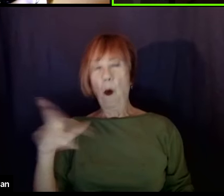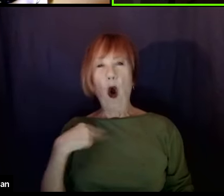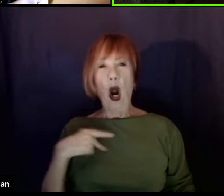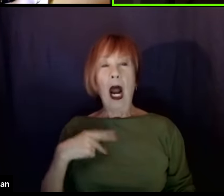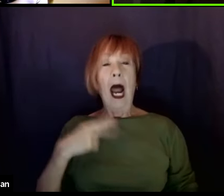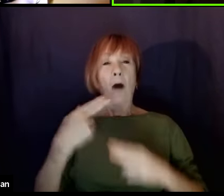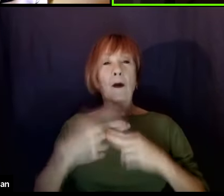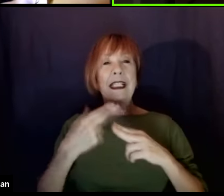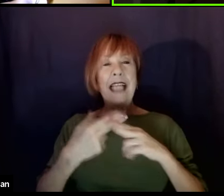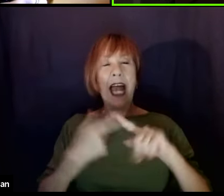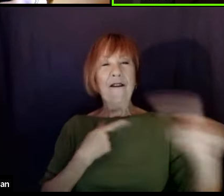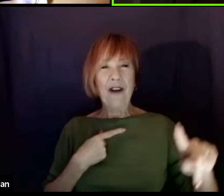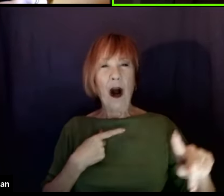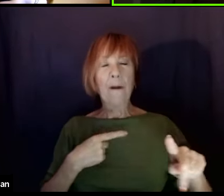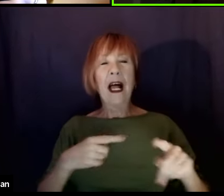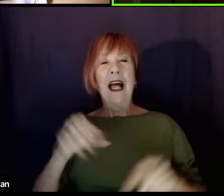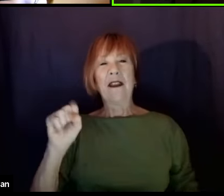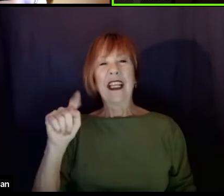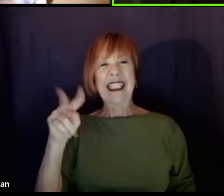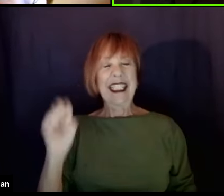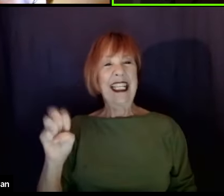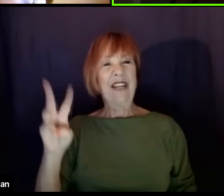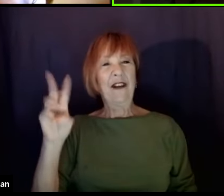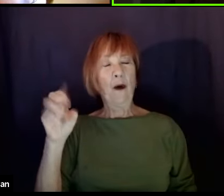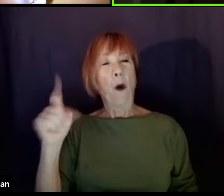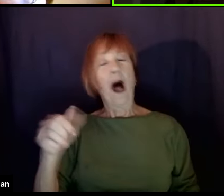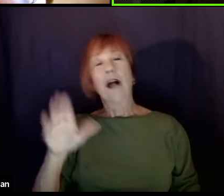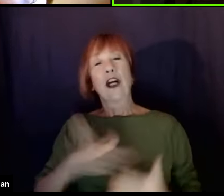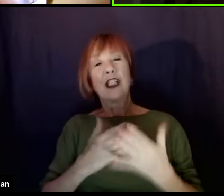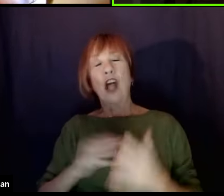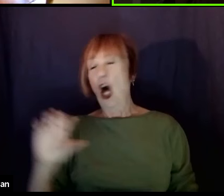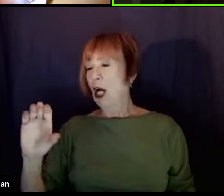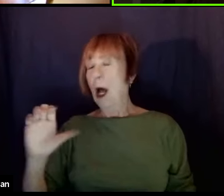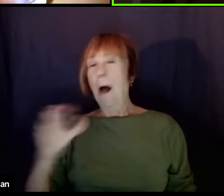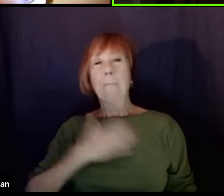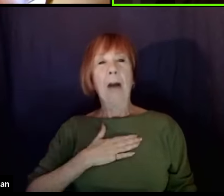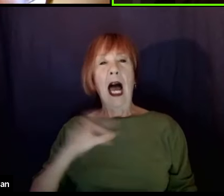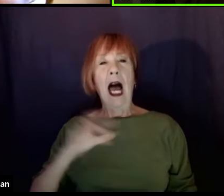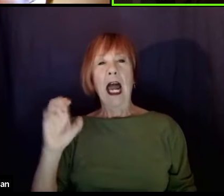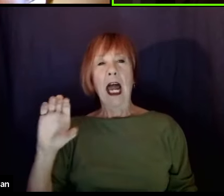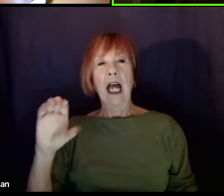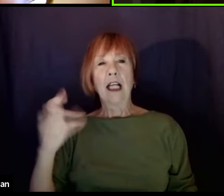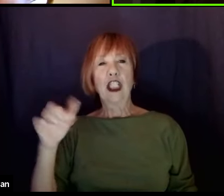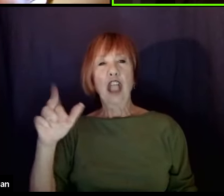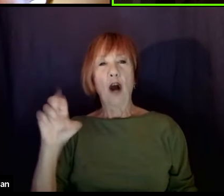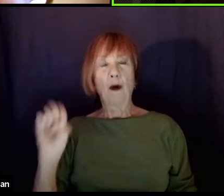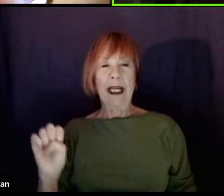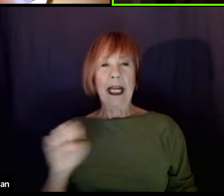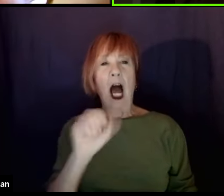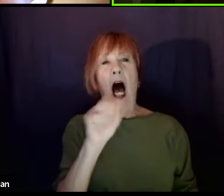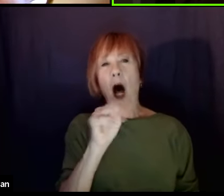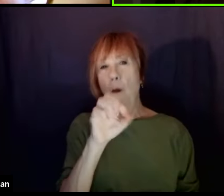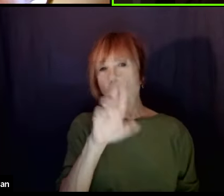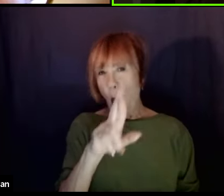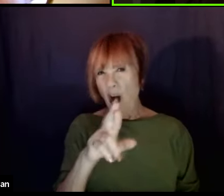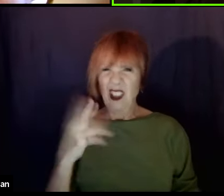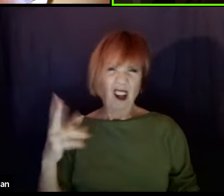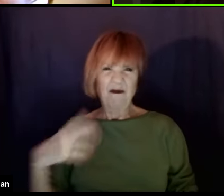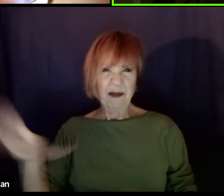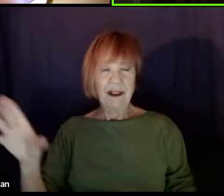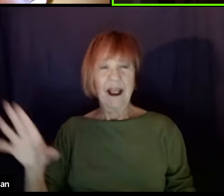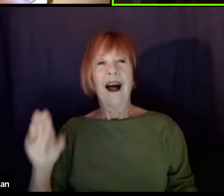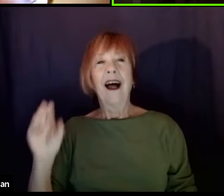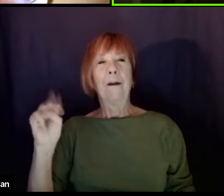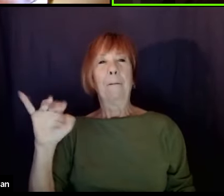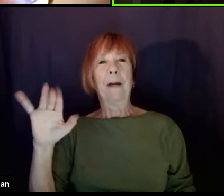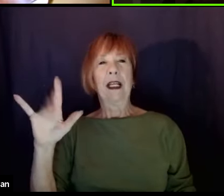Wonder song, My Cherie Amor, except my mother didn't like the name Cherie, so she named me Michelle. From Chicago, the West